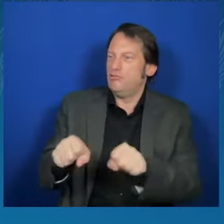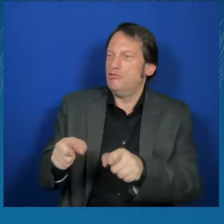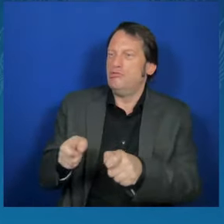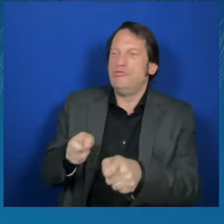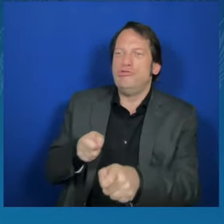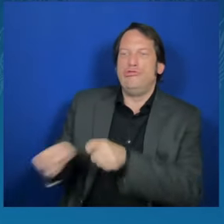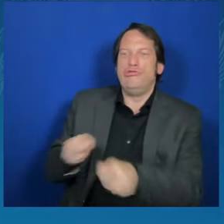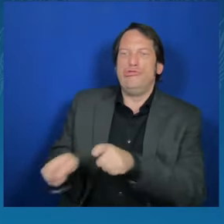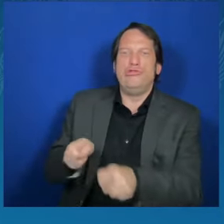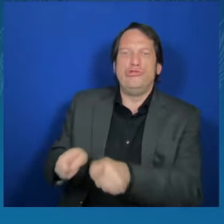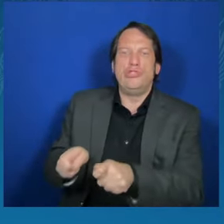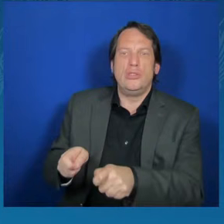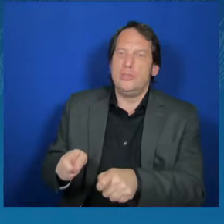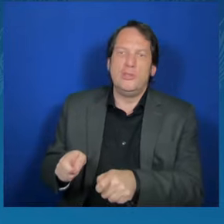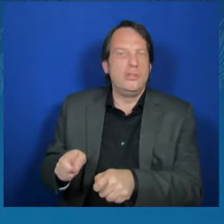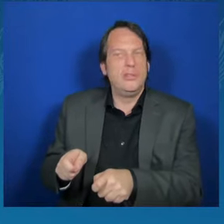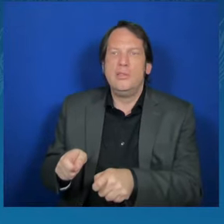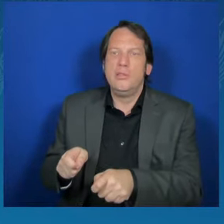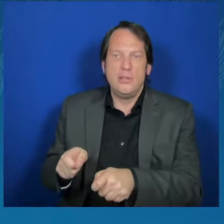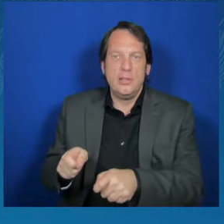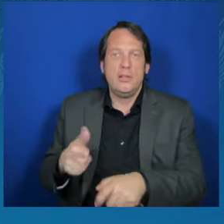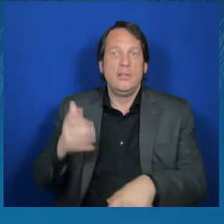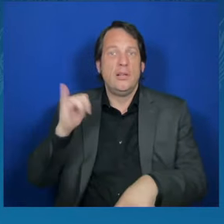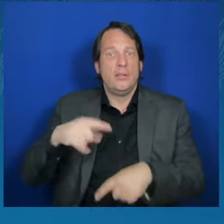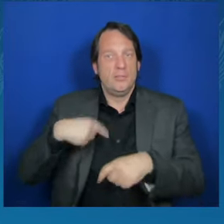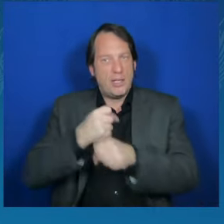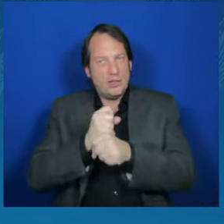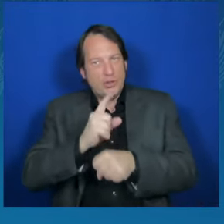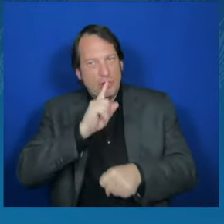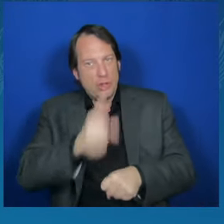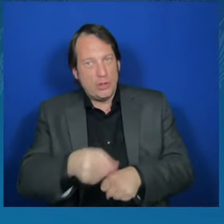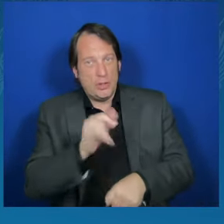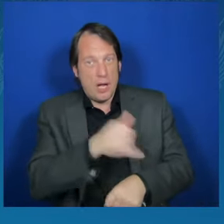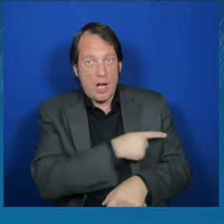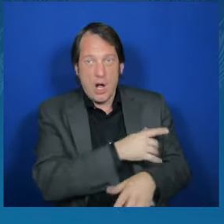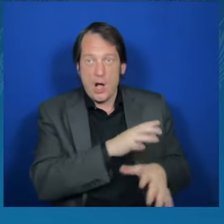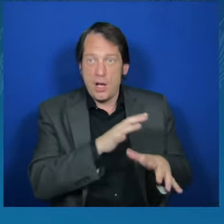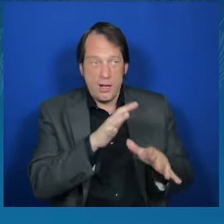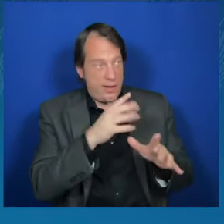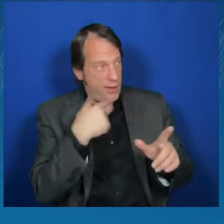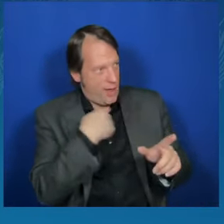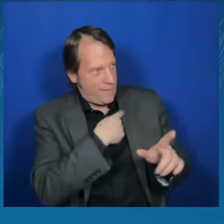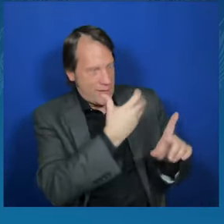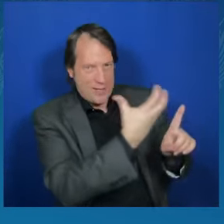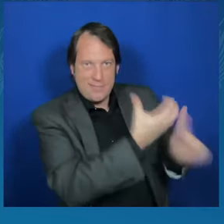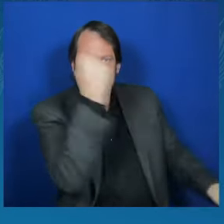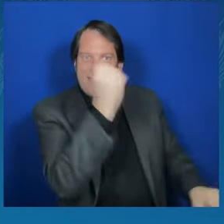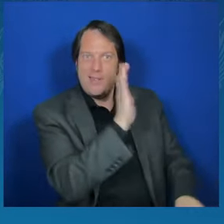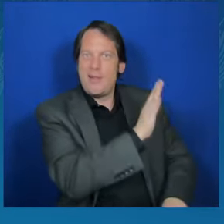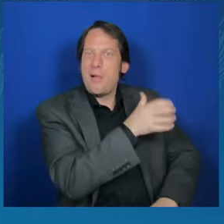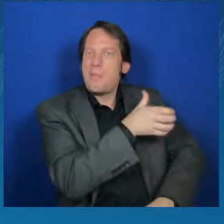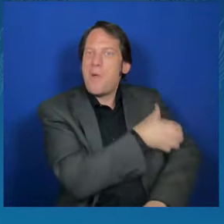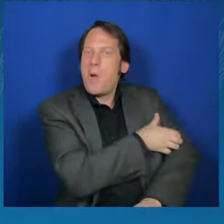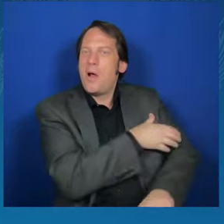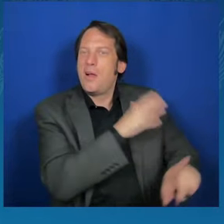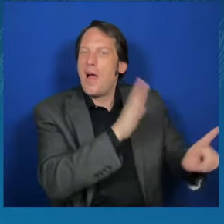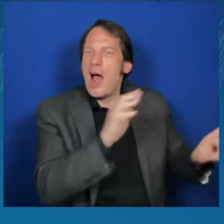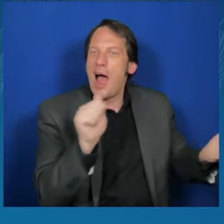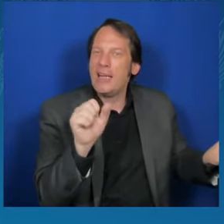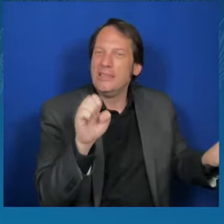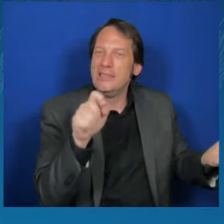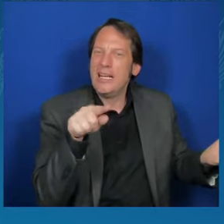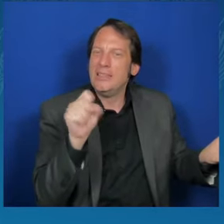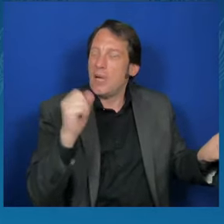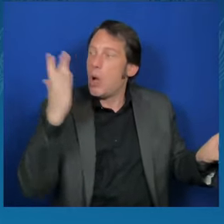protection against Russia's terror. Putin does not value lives of people. He does not understand and does not respect